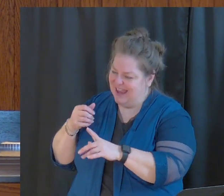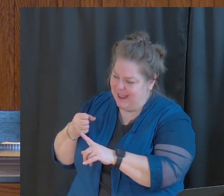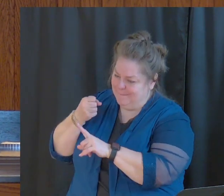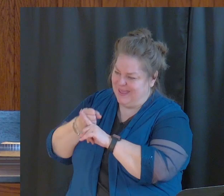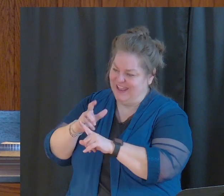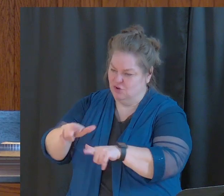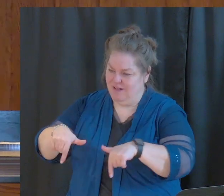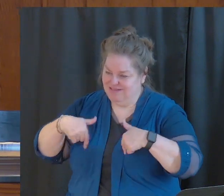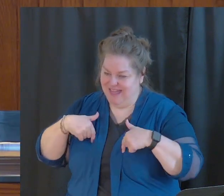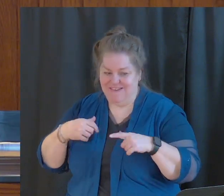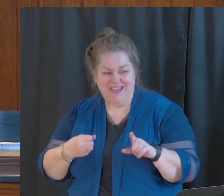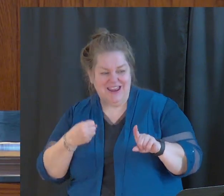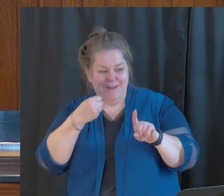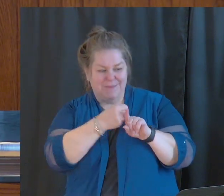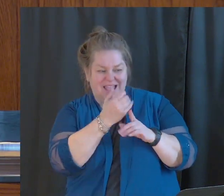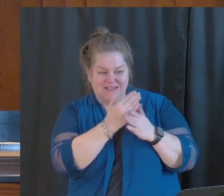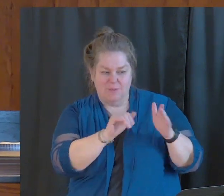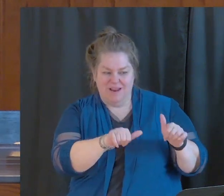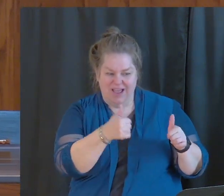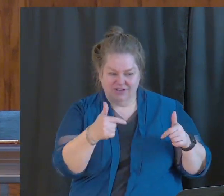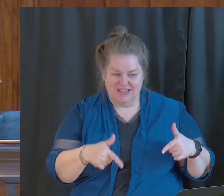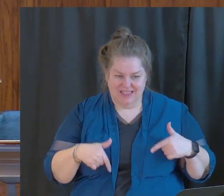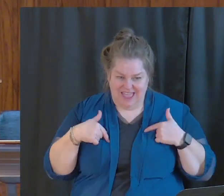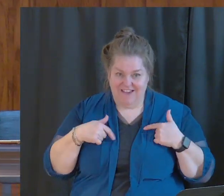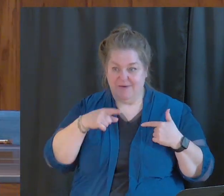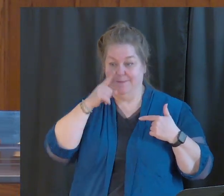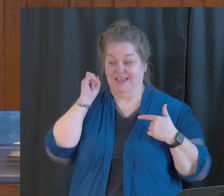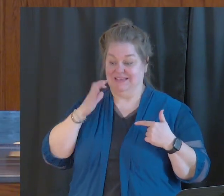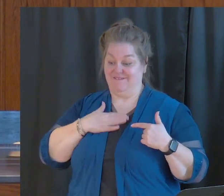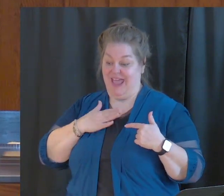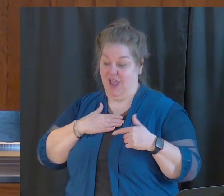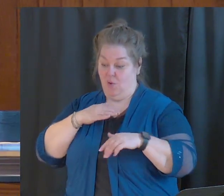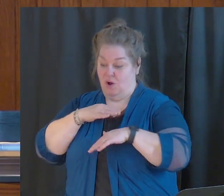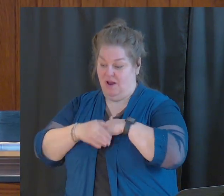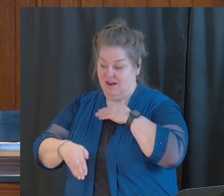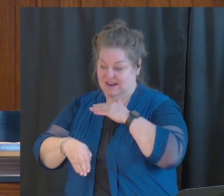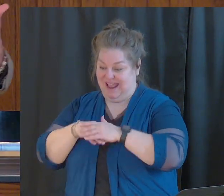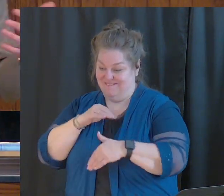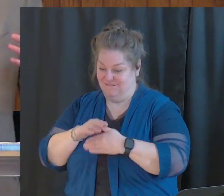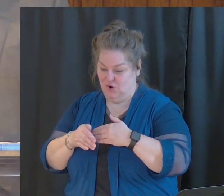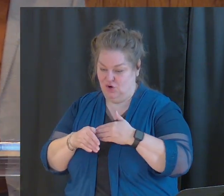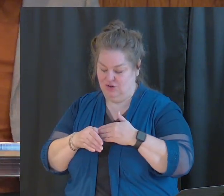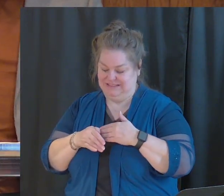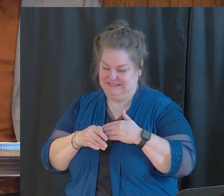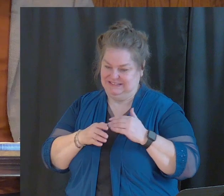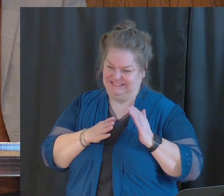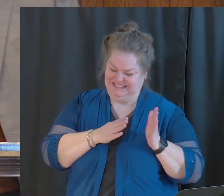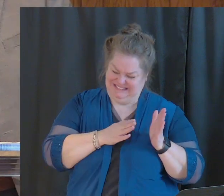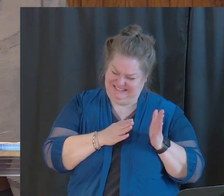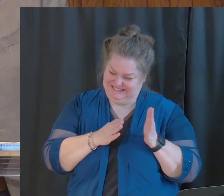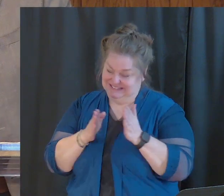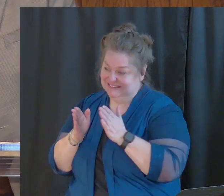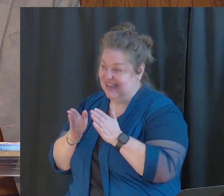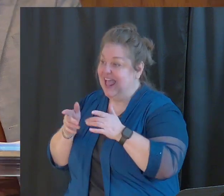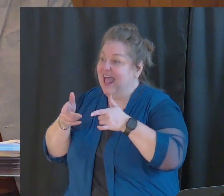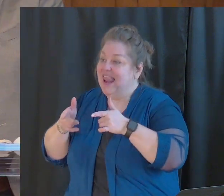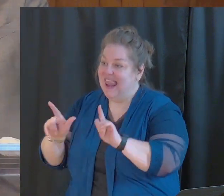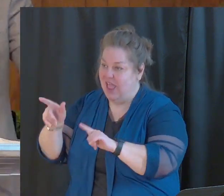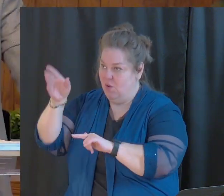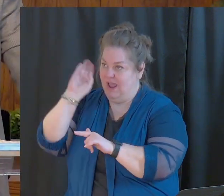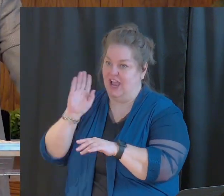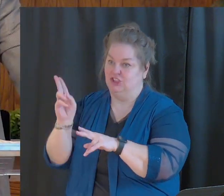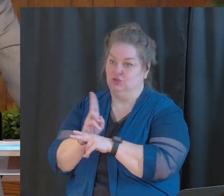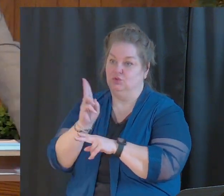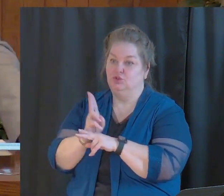and on their lives because we've stepped out of our comfort zone and allowed God to use us in a way that we haven't been